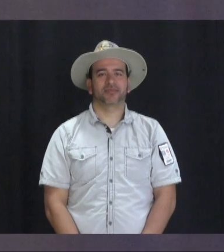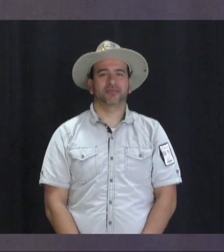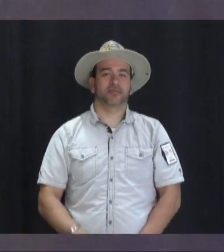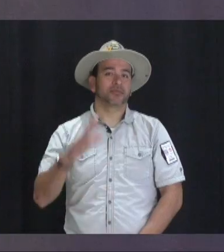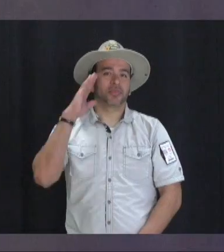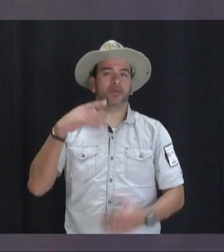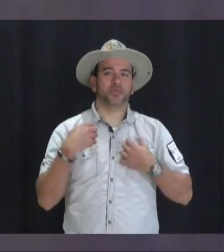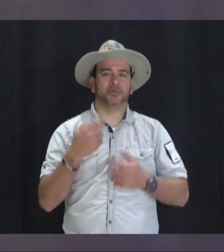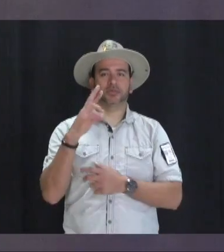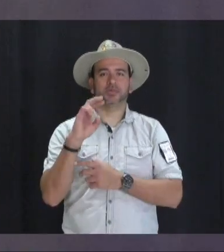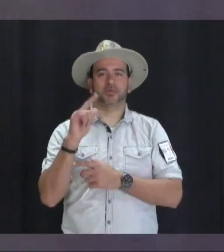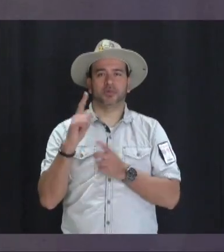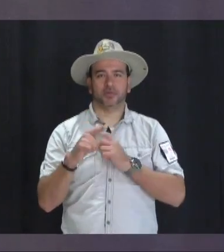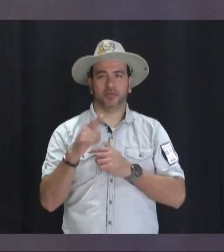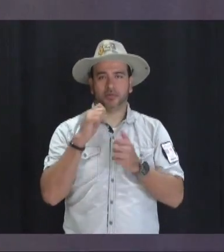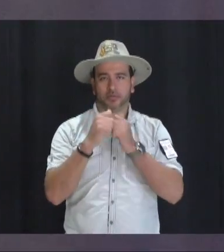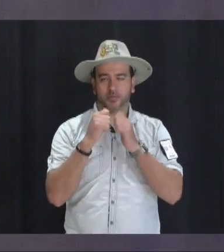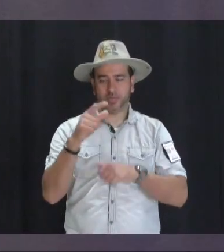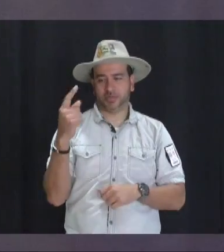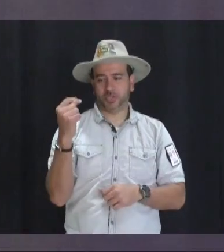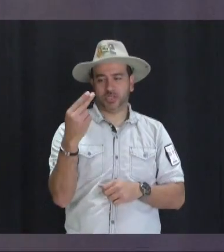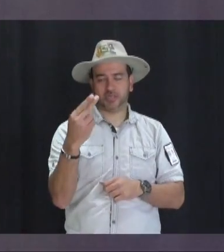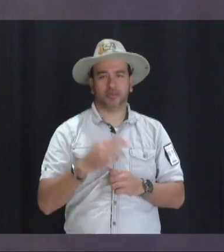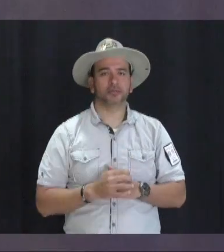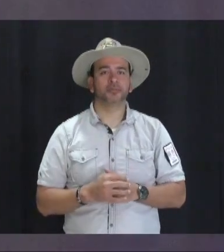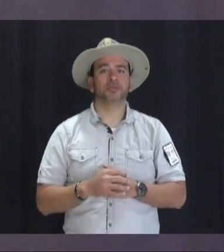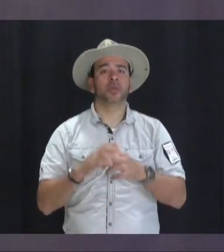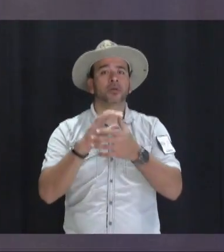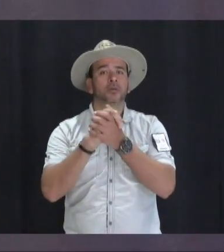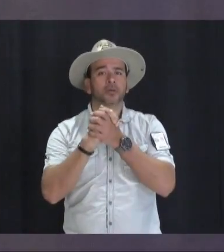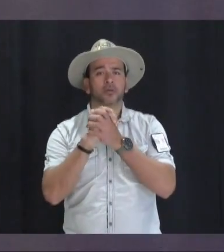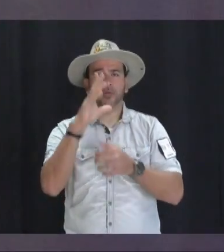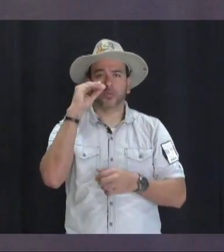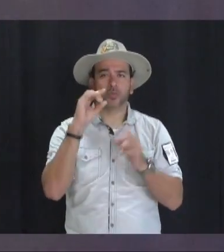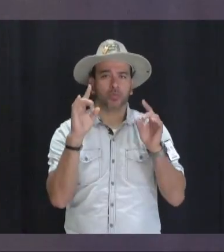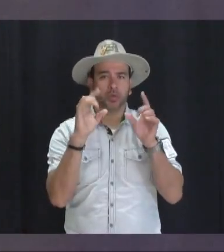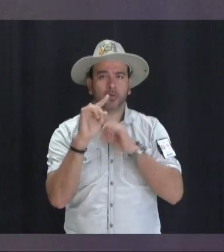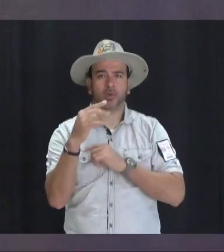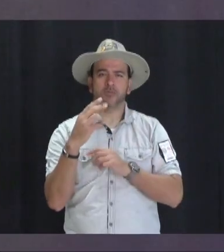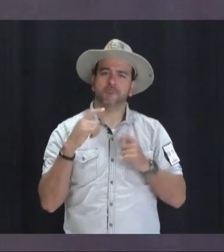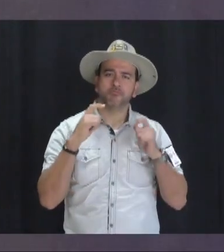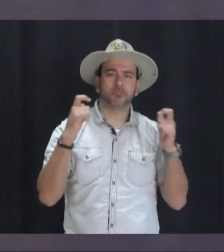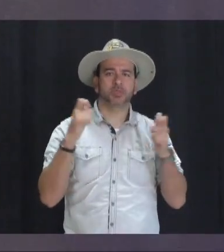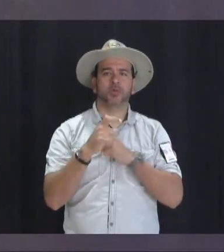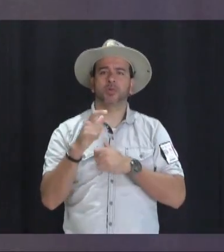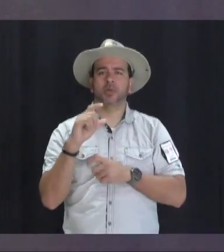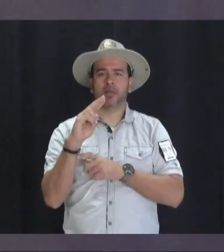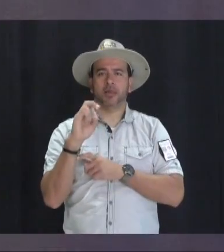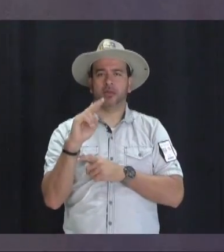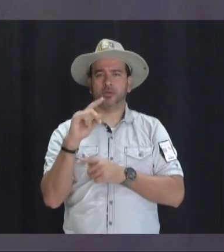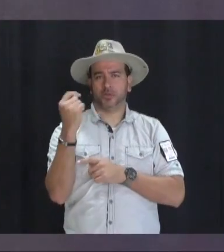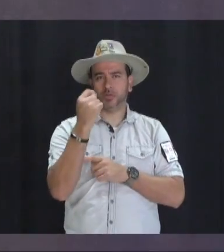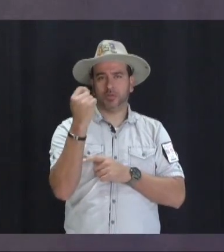Hey Braves, I'm Rachel and this is your sports this Thursday. Congratulations to Boys Volleyball on their huge win over Lake Nona on